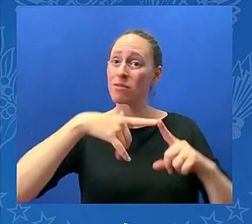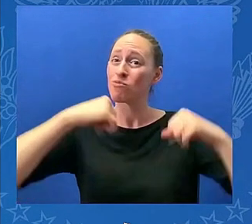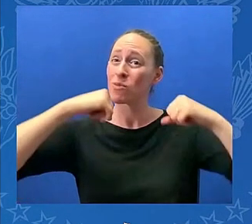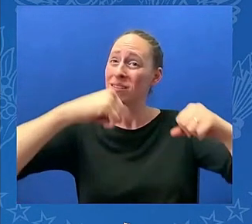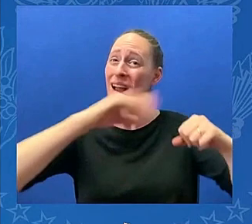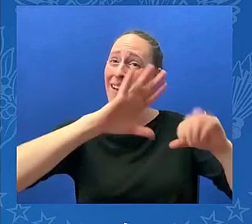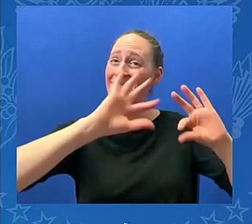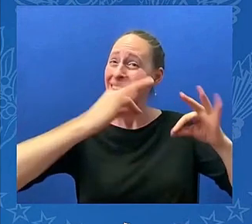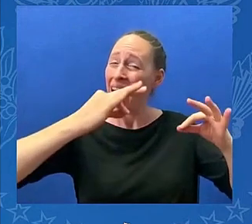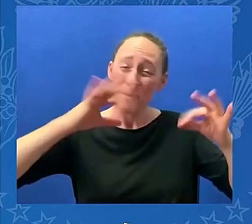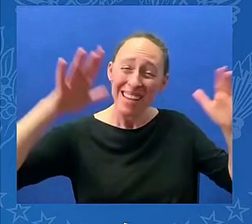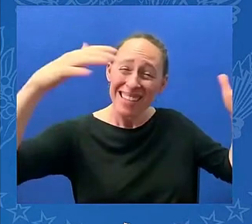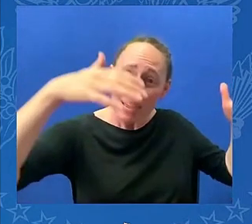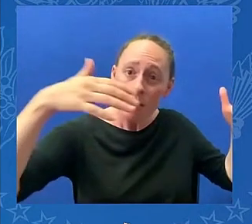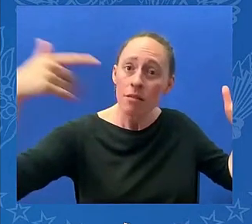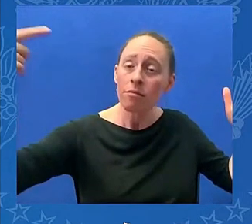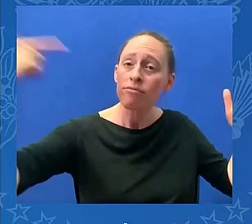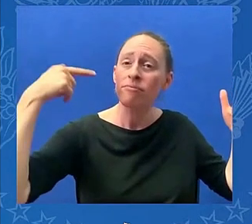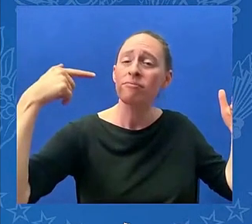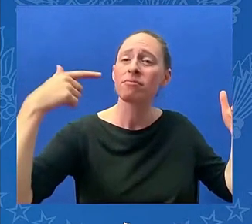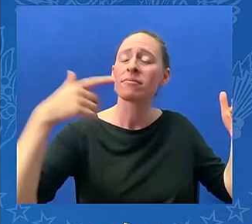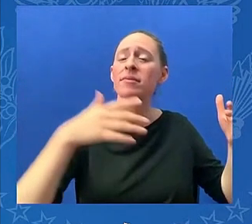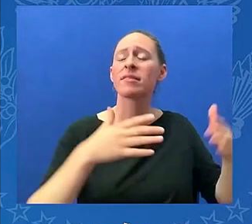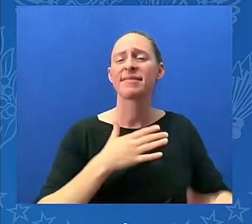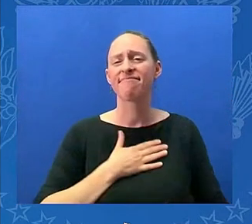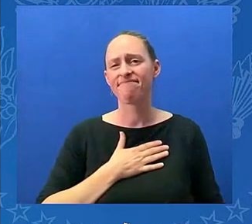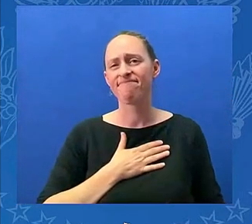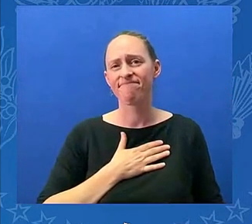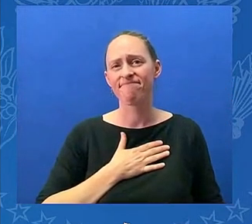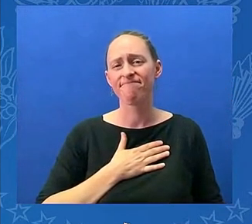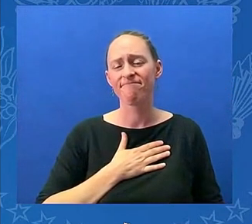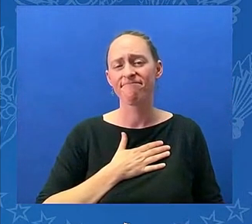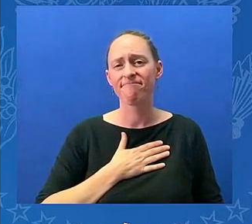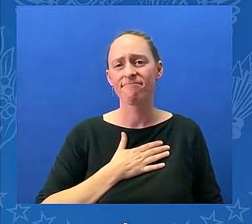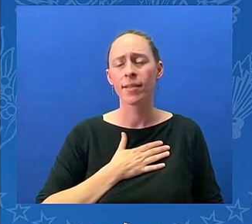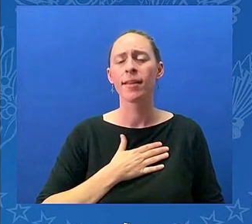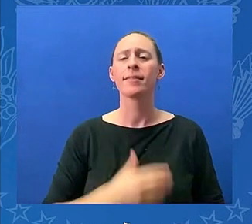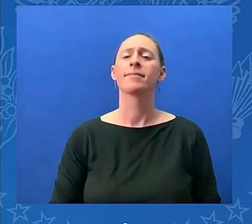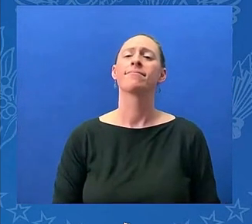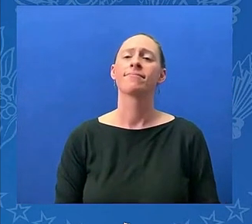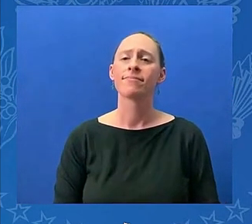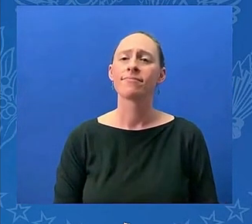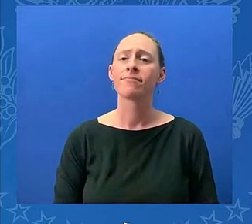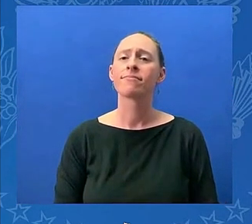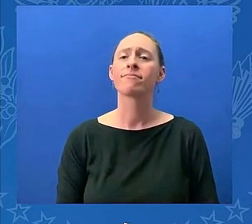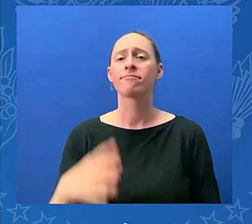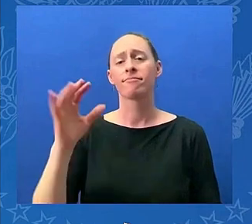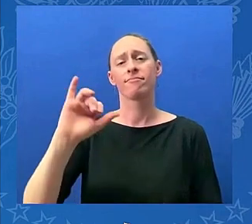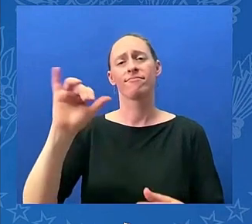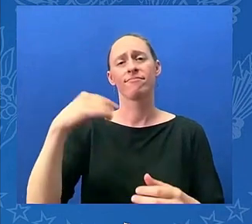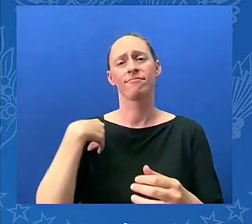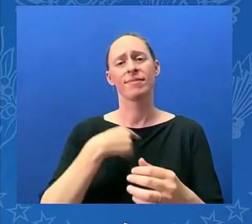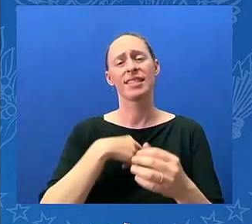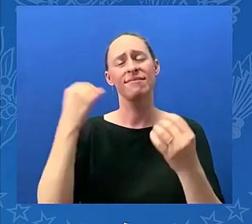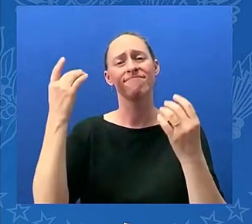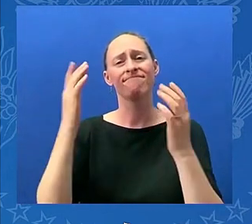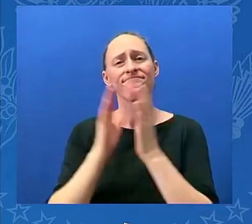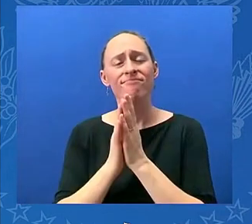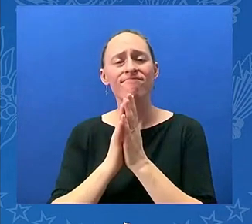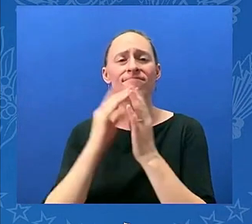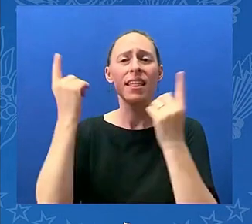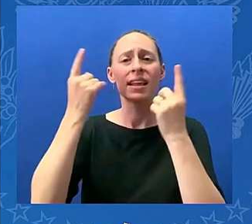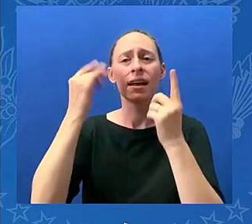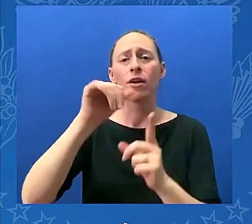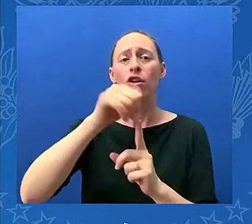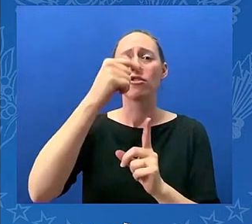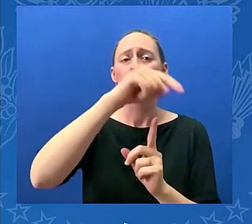God love him. We're also playing for the full recovery of those who were injured and we're grateful to the Secret Service agents and other law